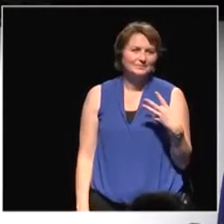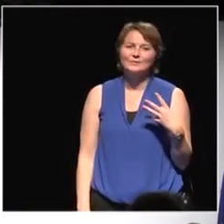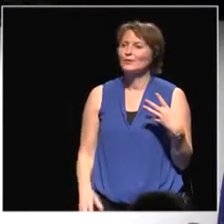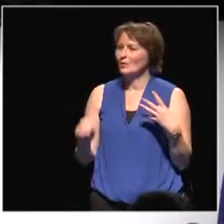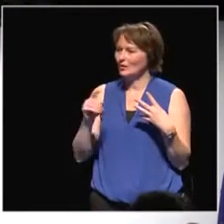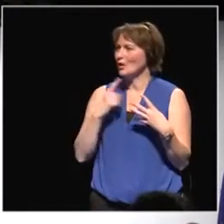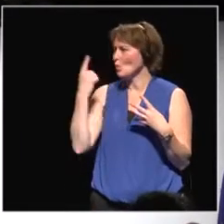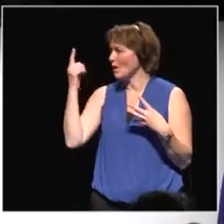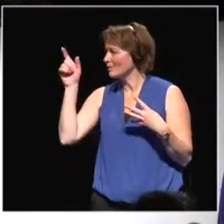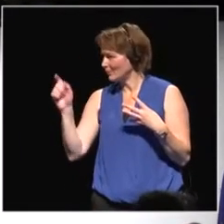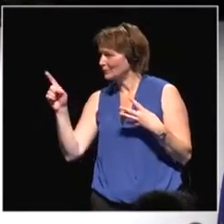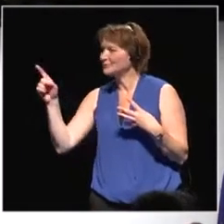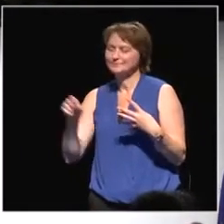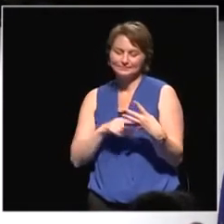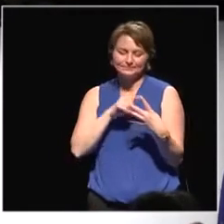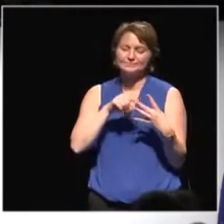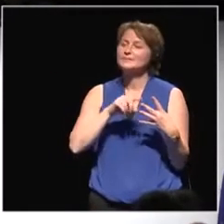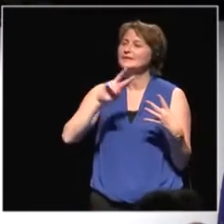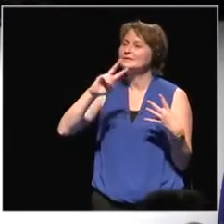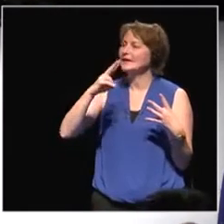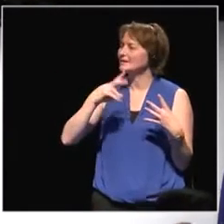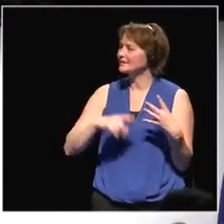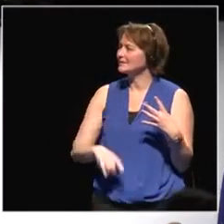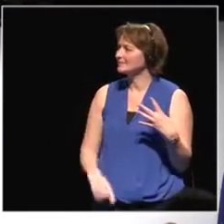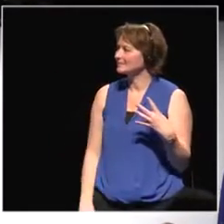Okay, one person. Good. The second one.